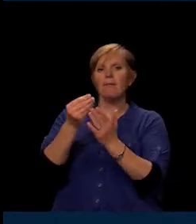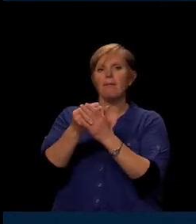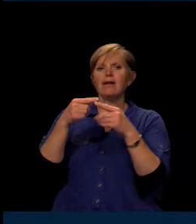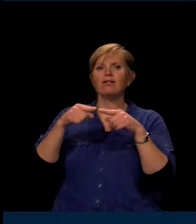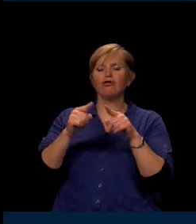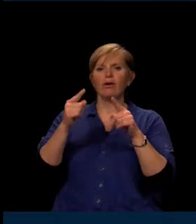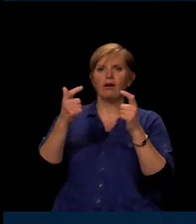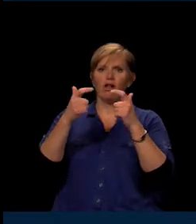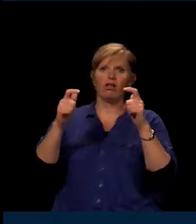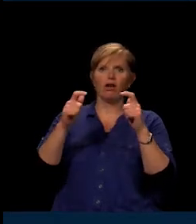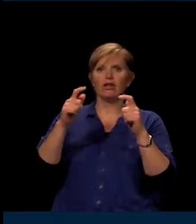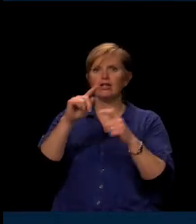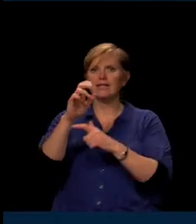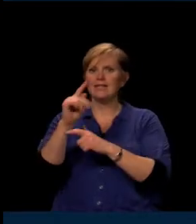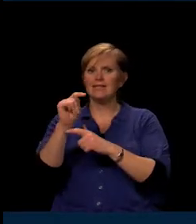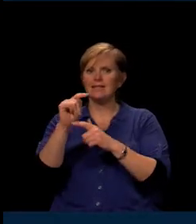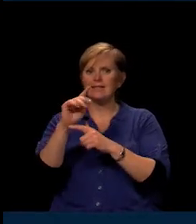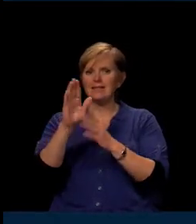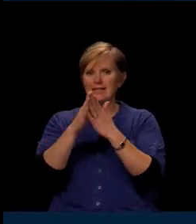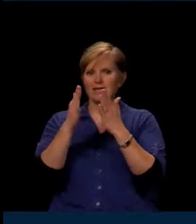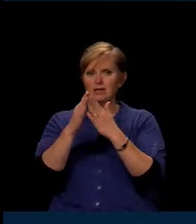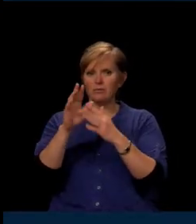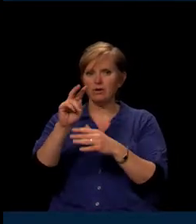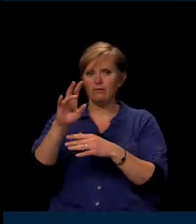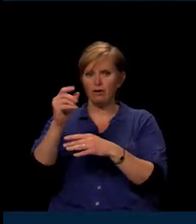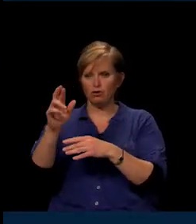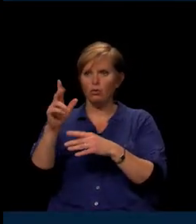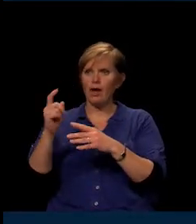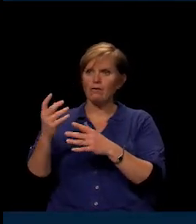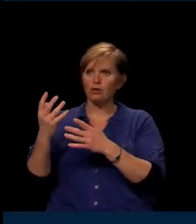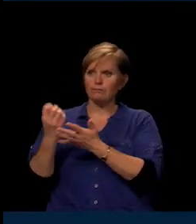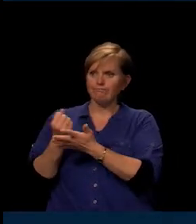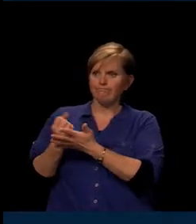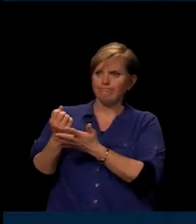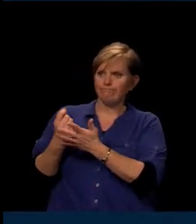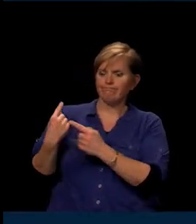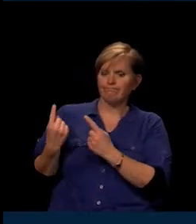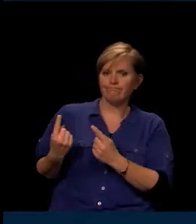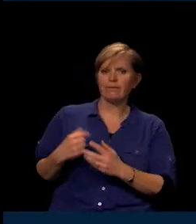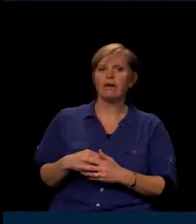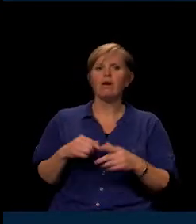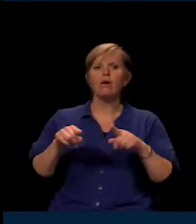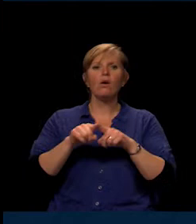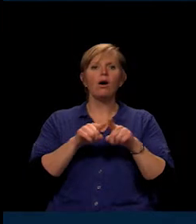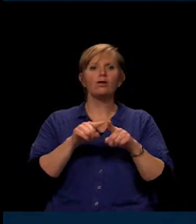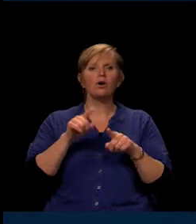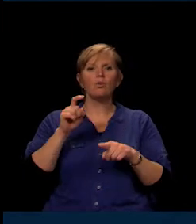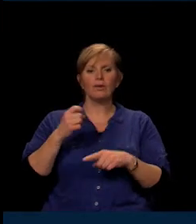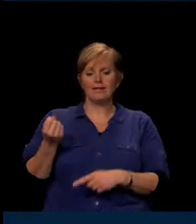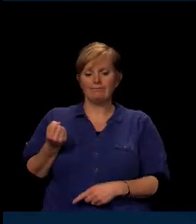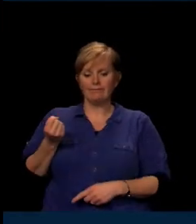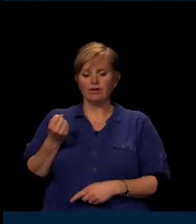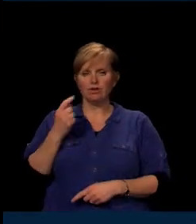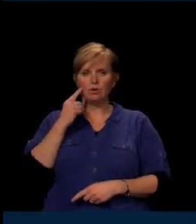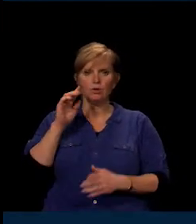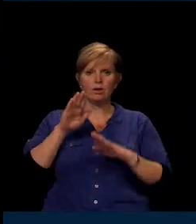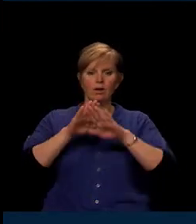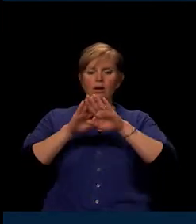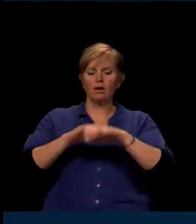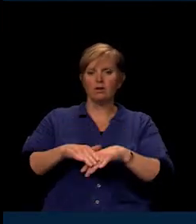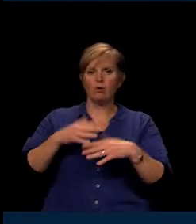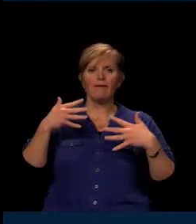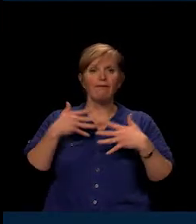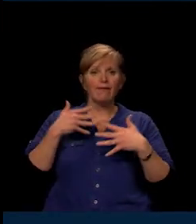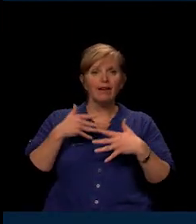years, build a balance due to adoption. Cash is also needed to suppress fears of rescissions. Like any prudent